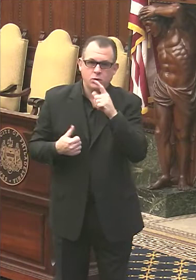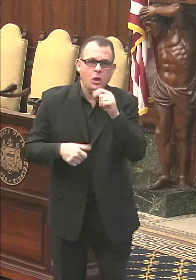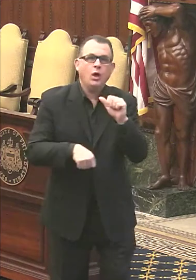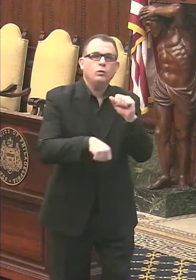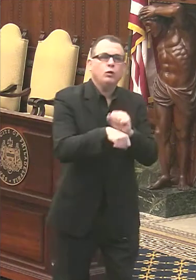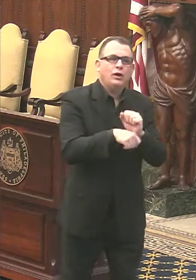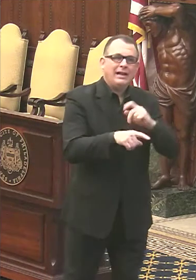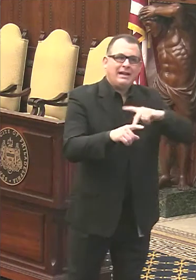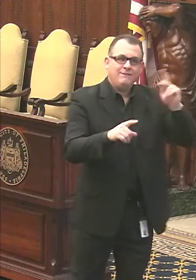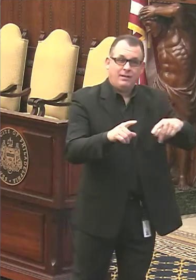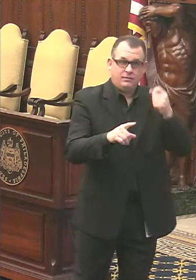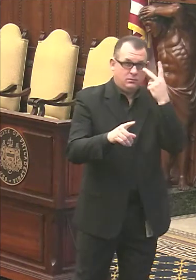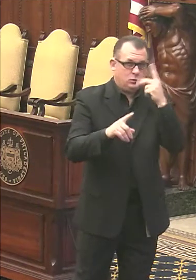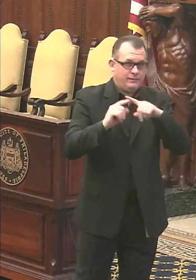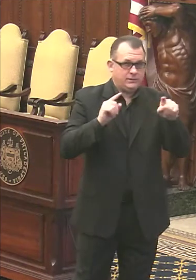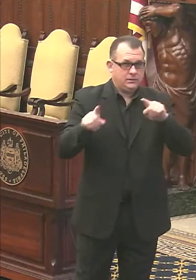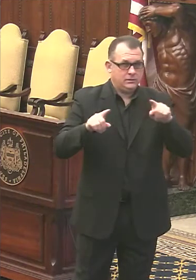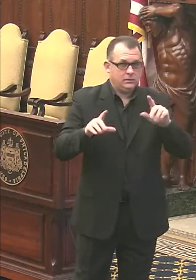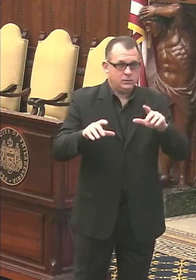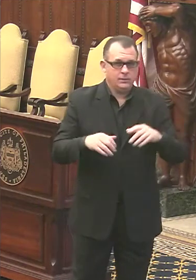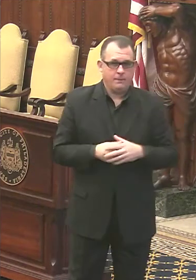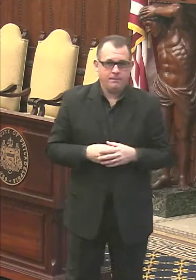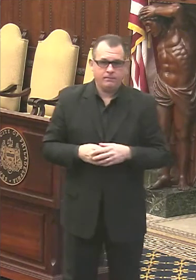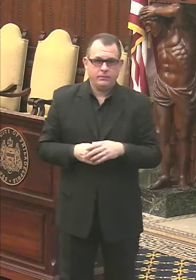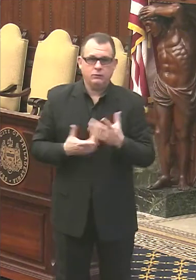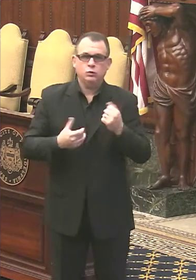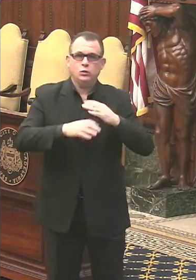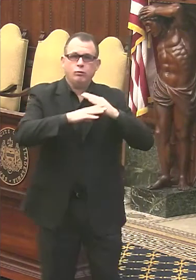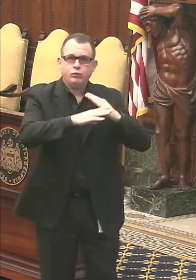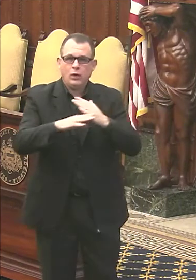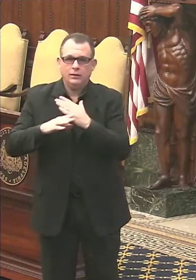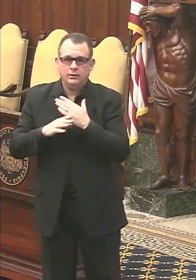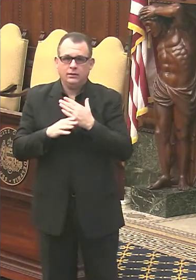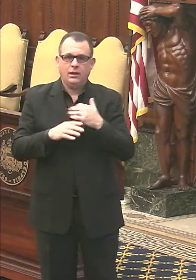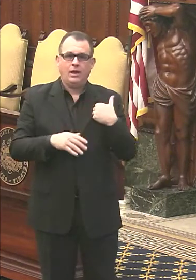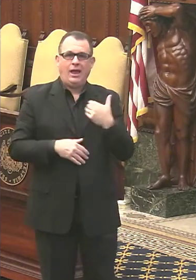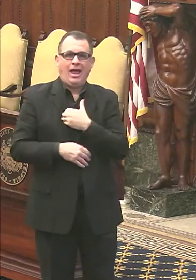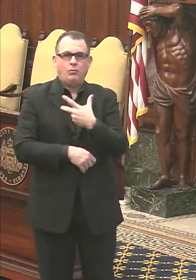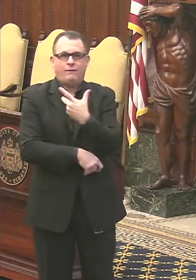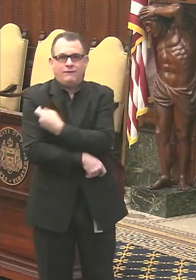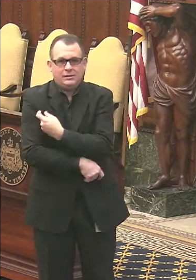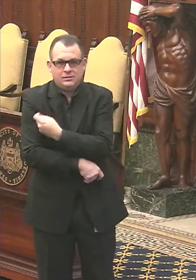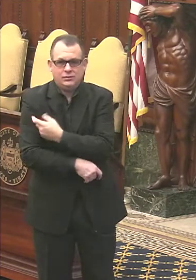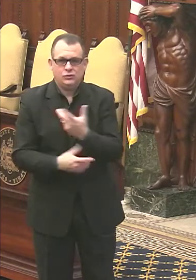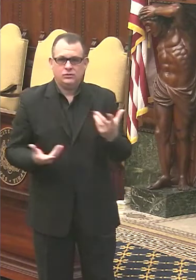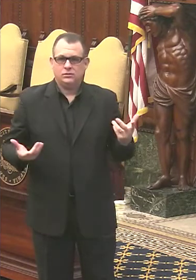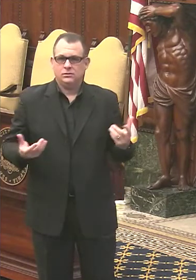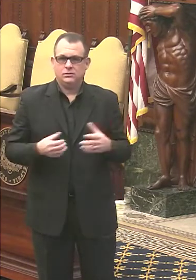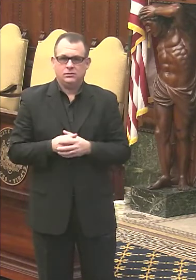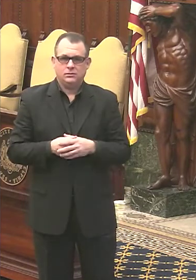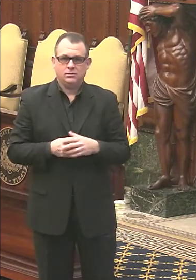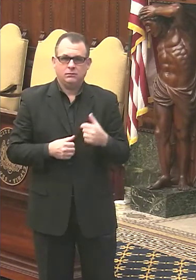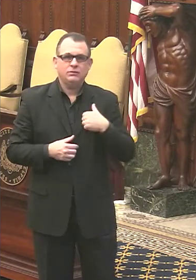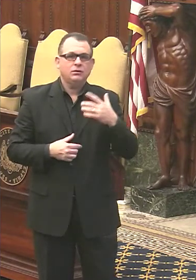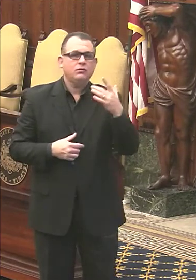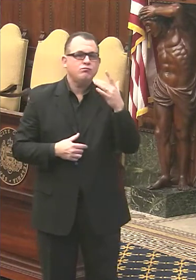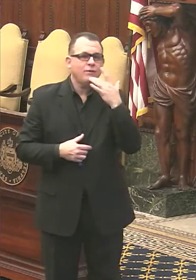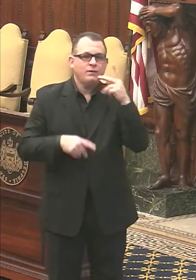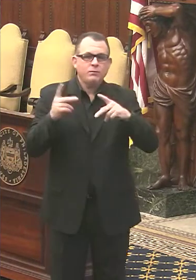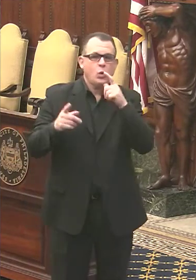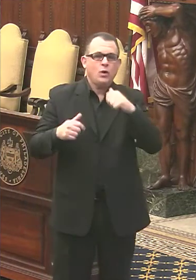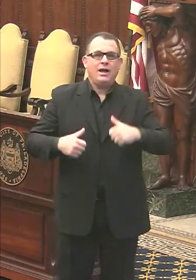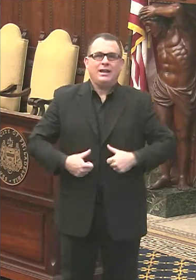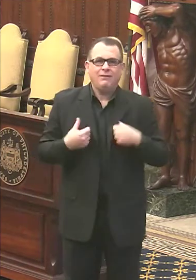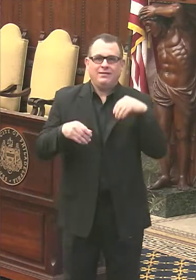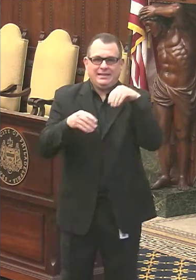we, we try to protect, uh, our vaccine so that it goes preferentially to Philadelphians, but